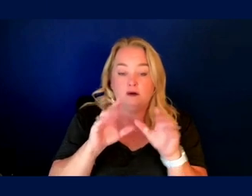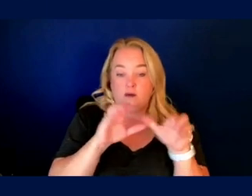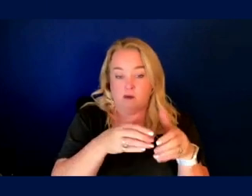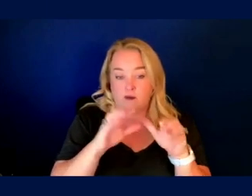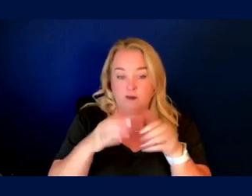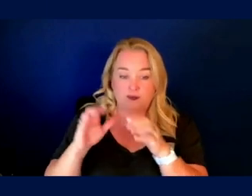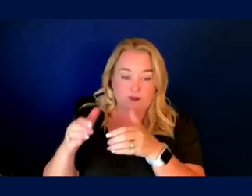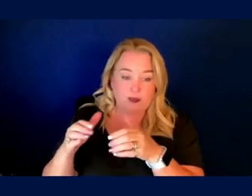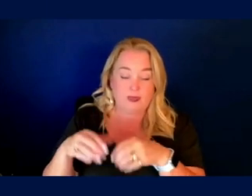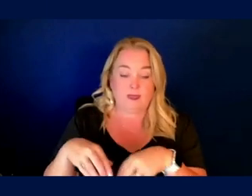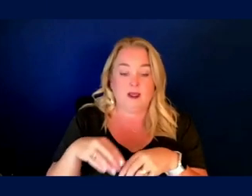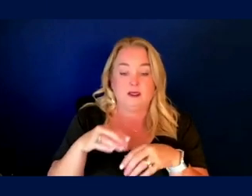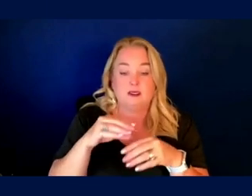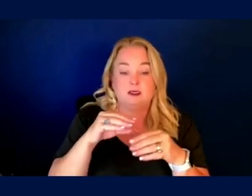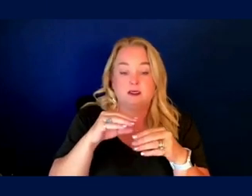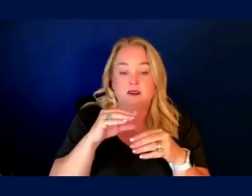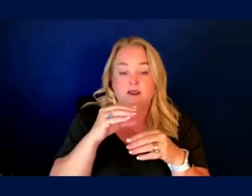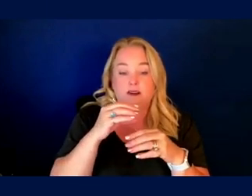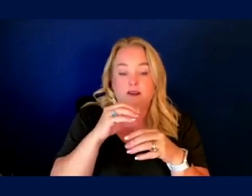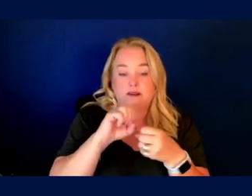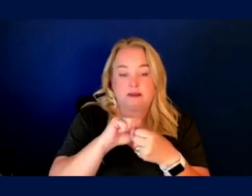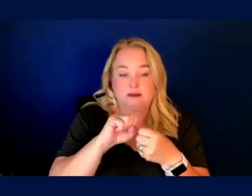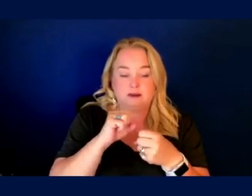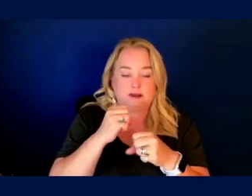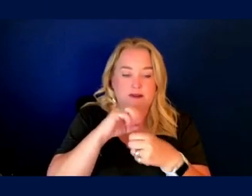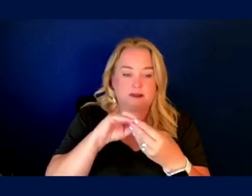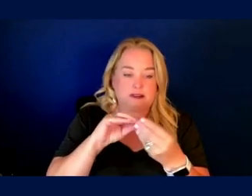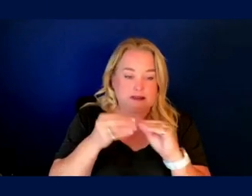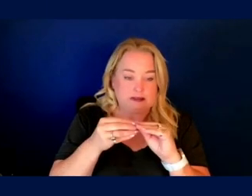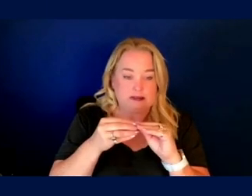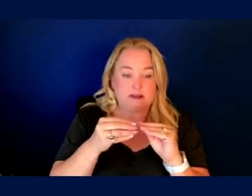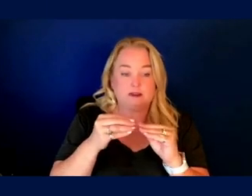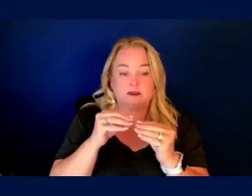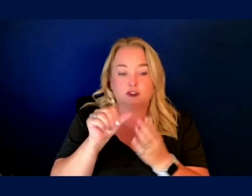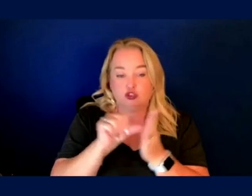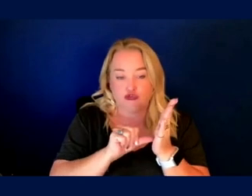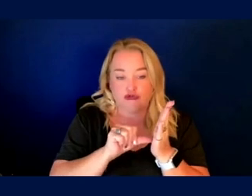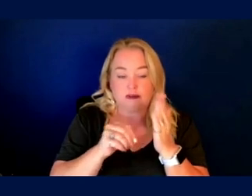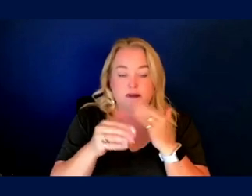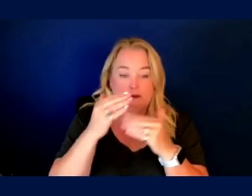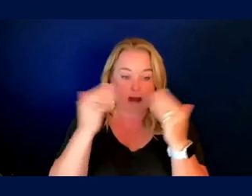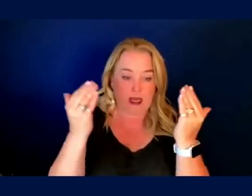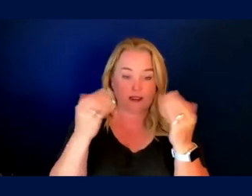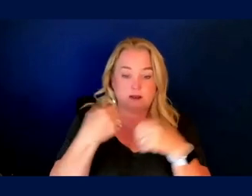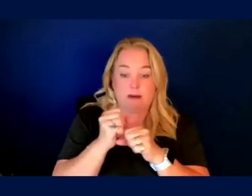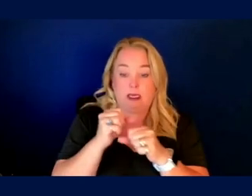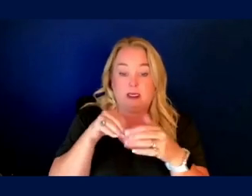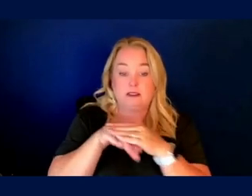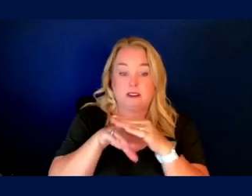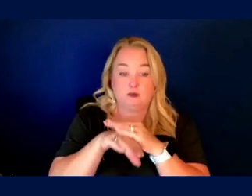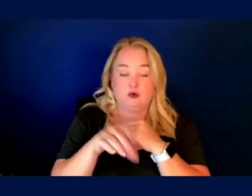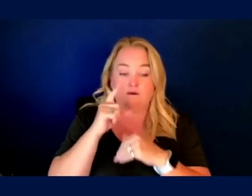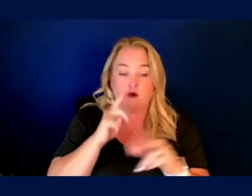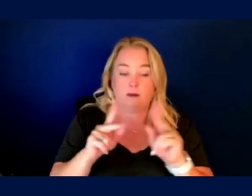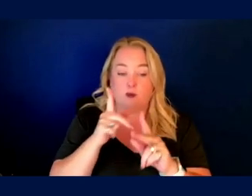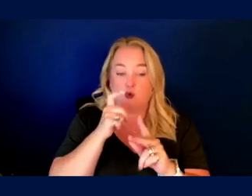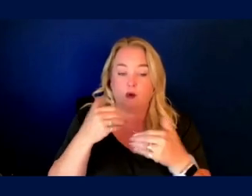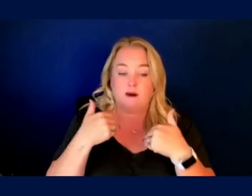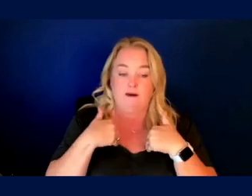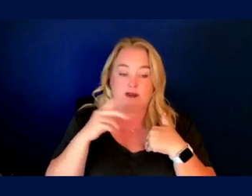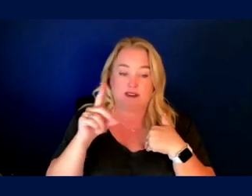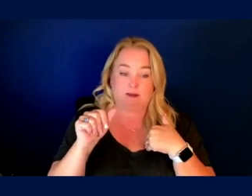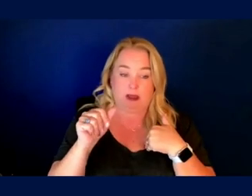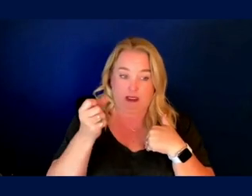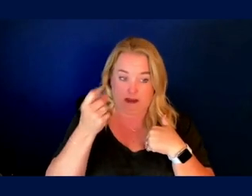surgery in space, and space radiation. Today's topic is making space accessible for individuals with disabilities.